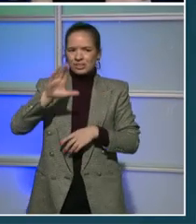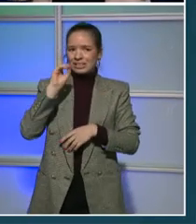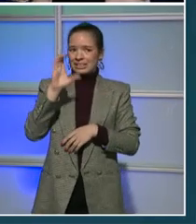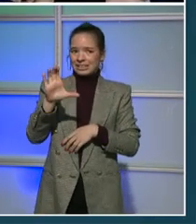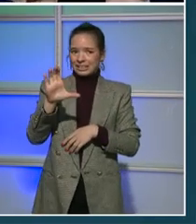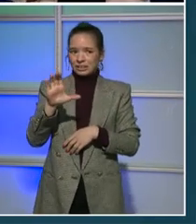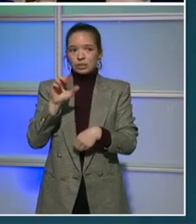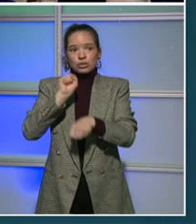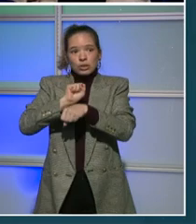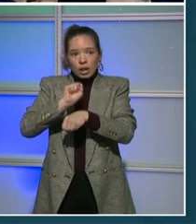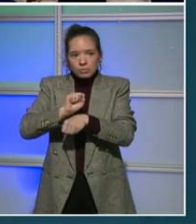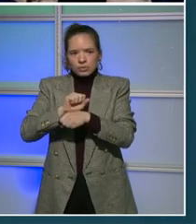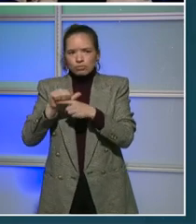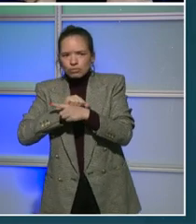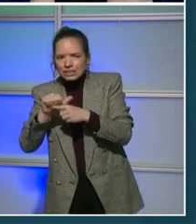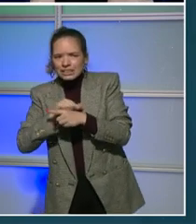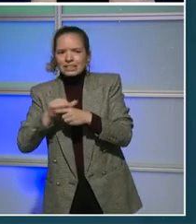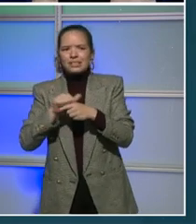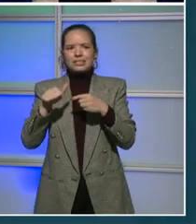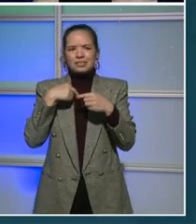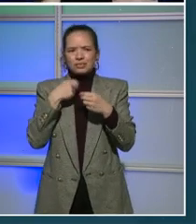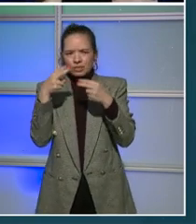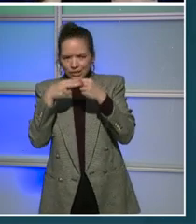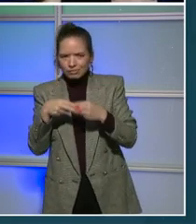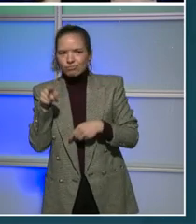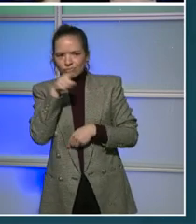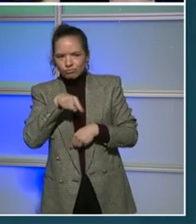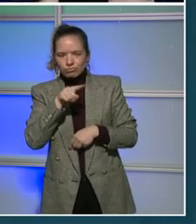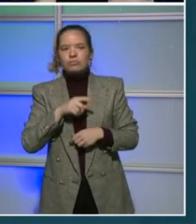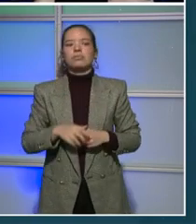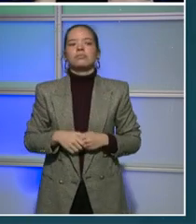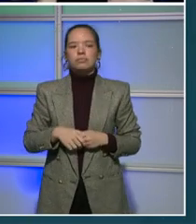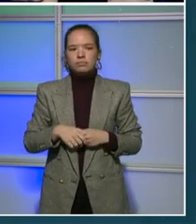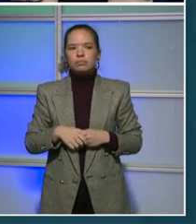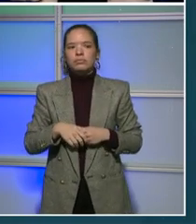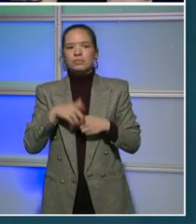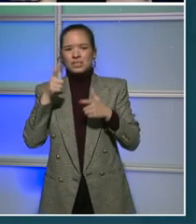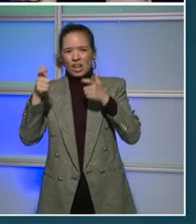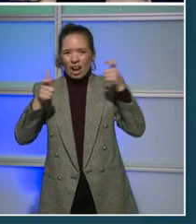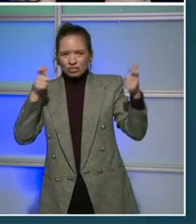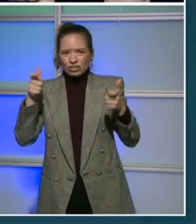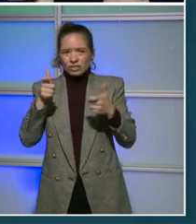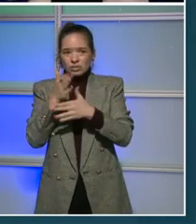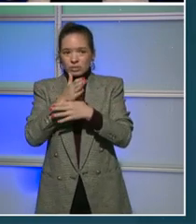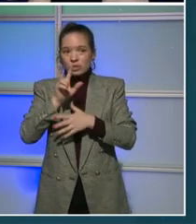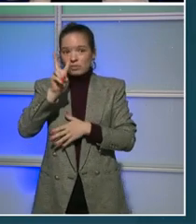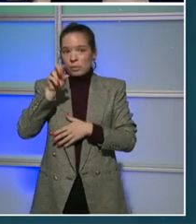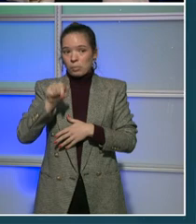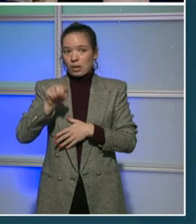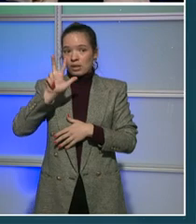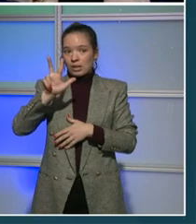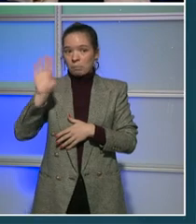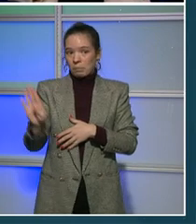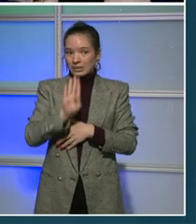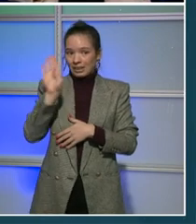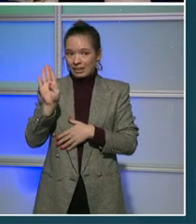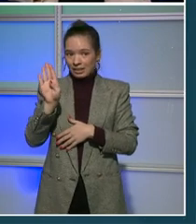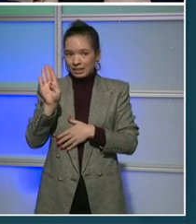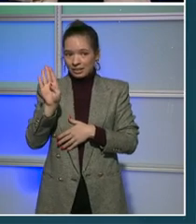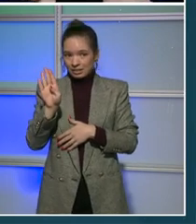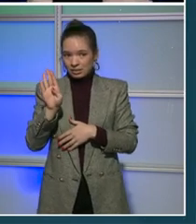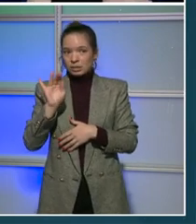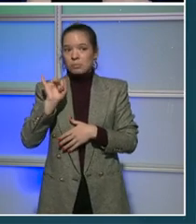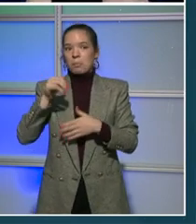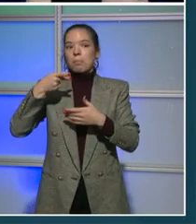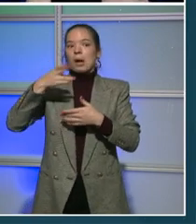programs, just to name a few. The fourth largest share of the budget at 2.3 billion dollars is public works and government operations.